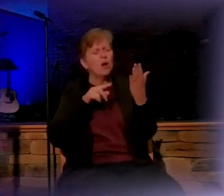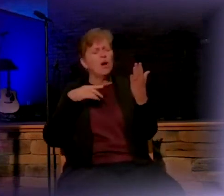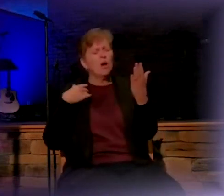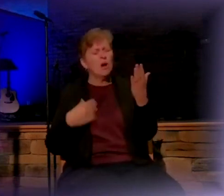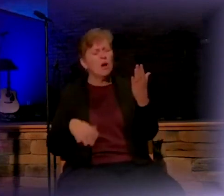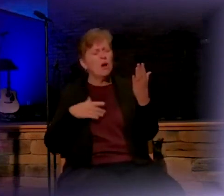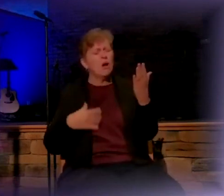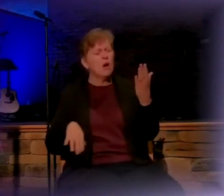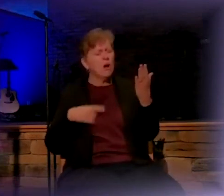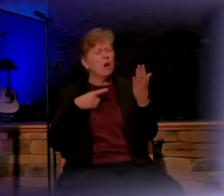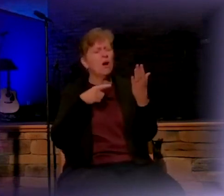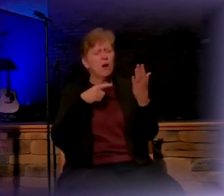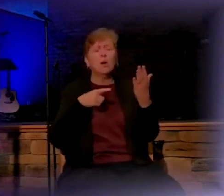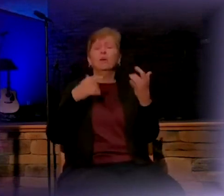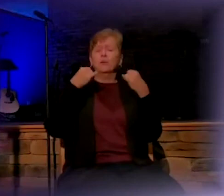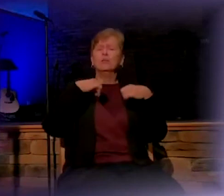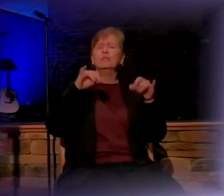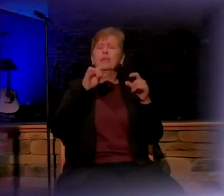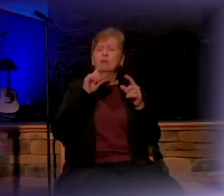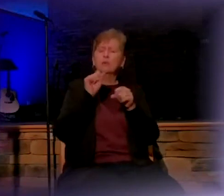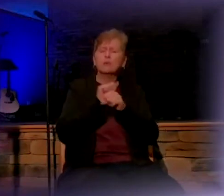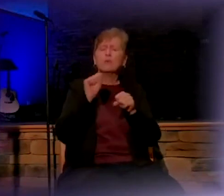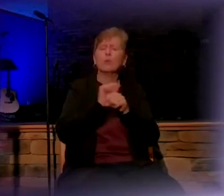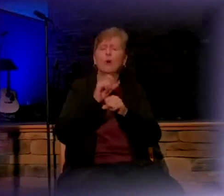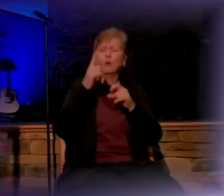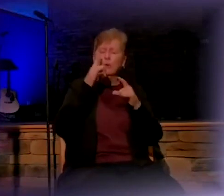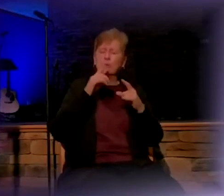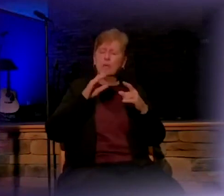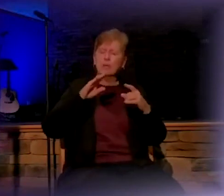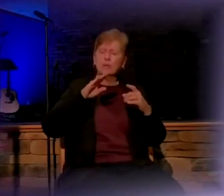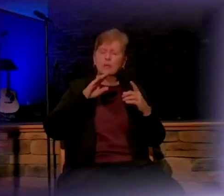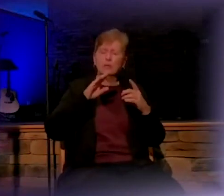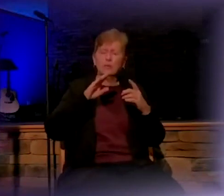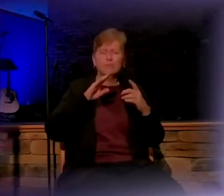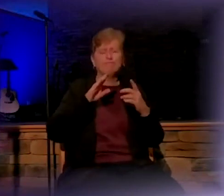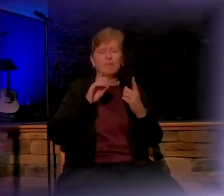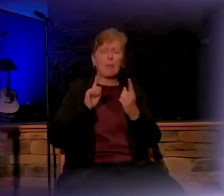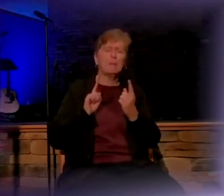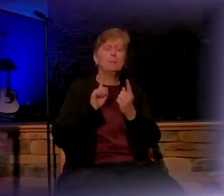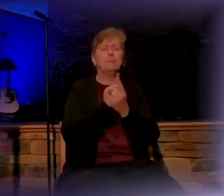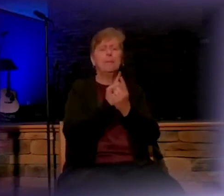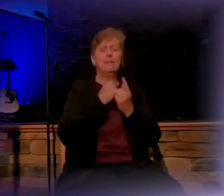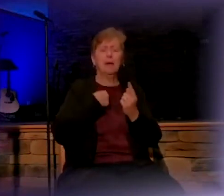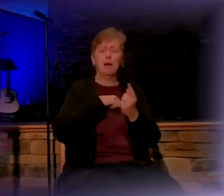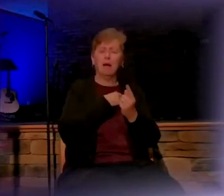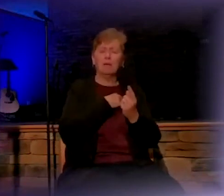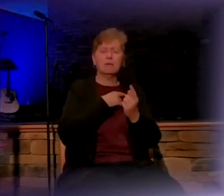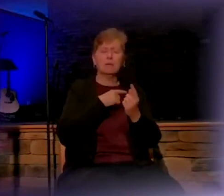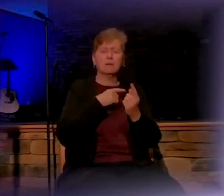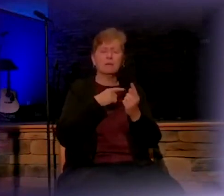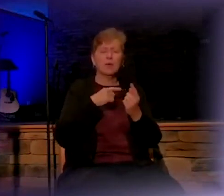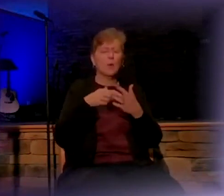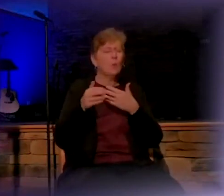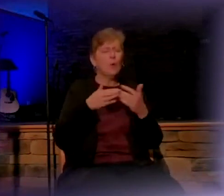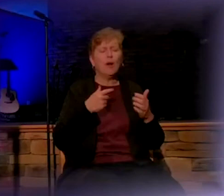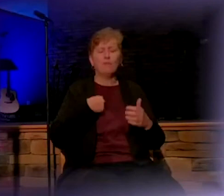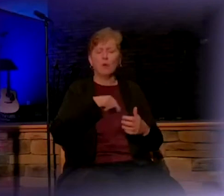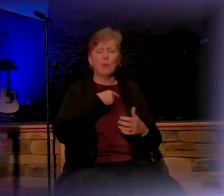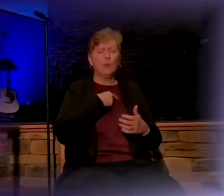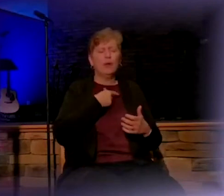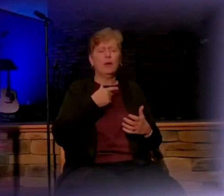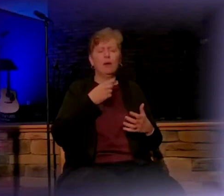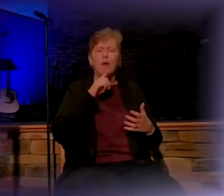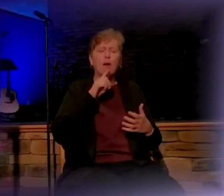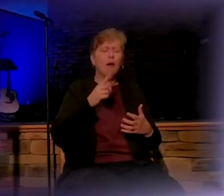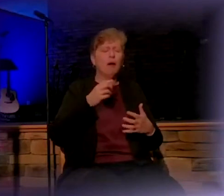continue to work. You continue to meet us right where we're at. And so, Father, Lord, we just thank